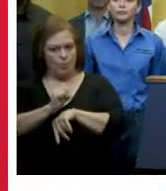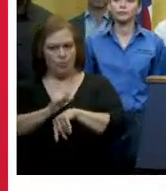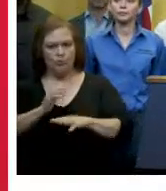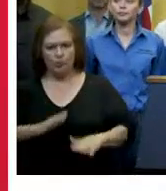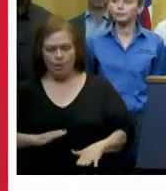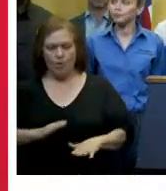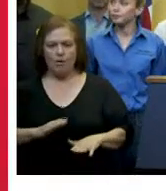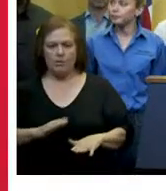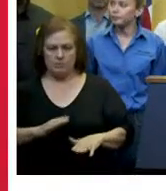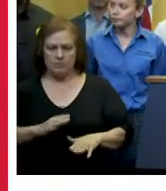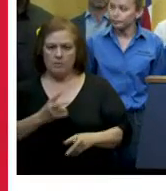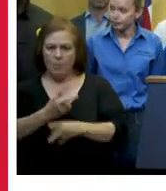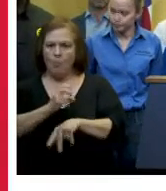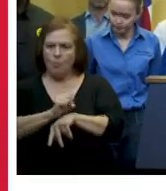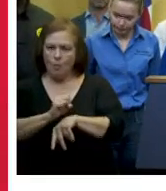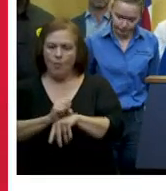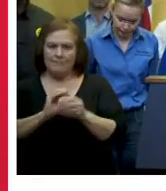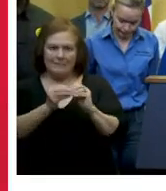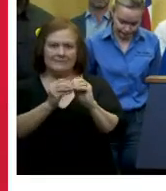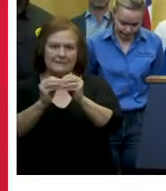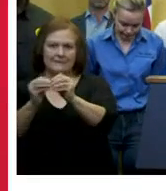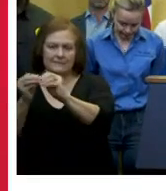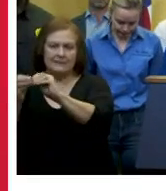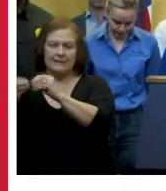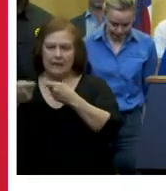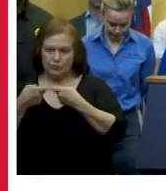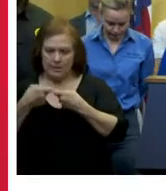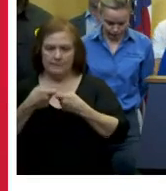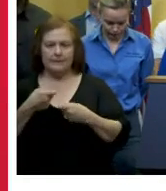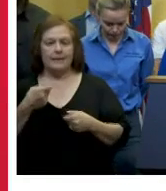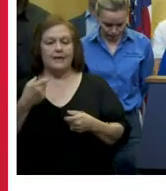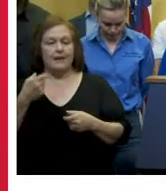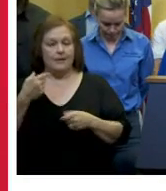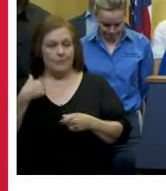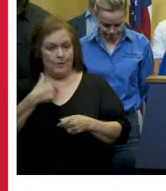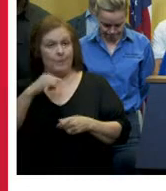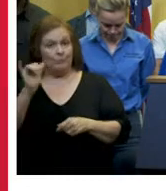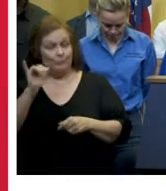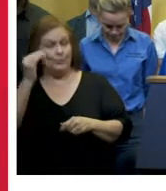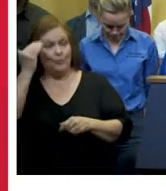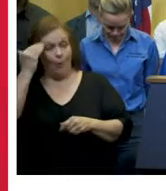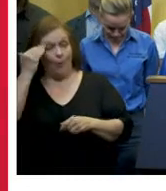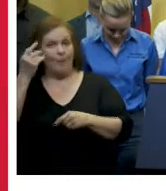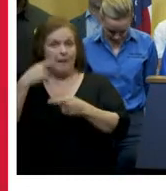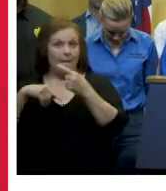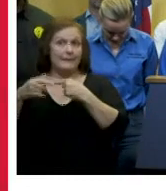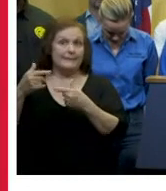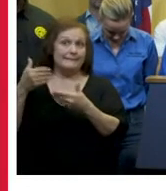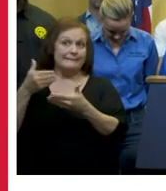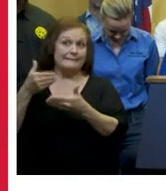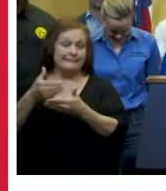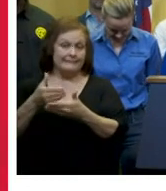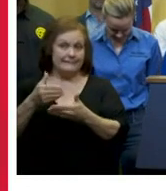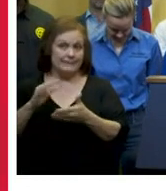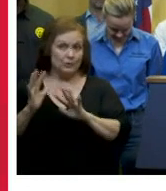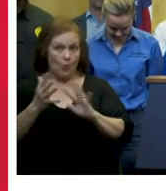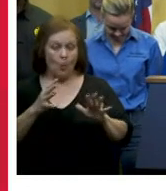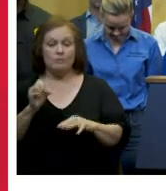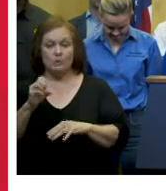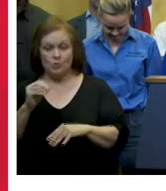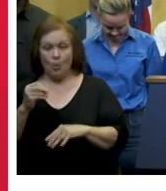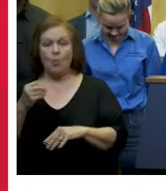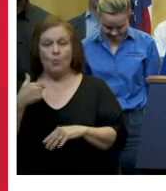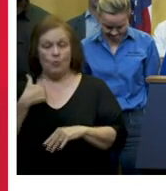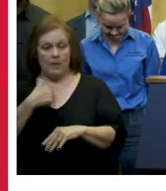residents of power they have also recognized that we have a major storm heading in this direction and our goal is to safely and quickly